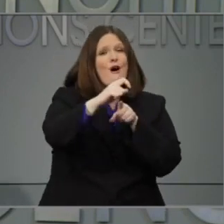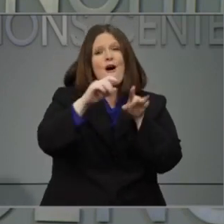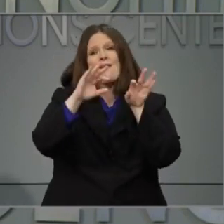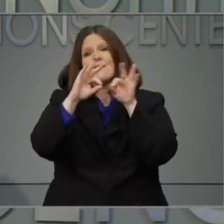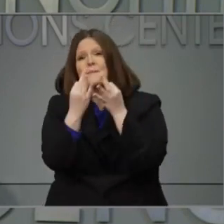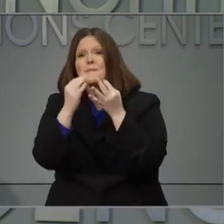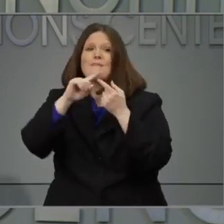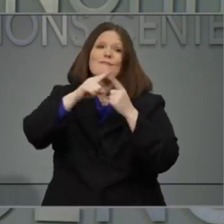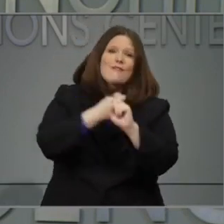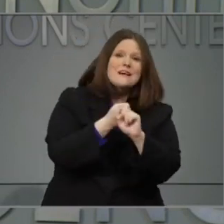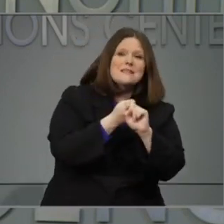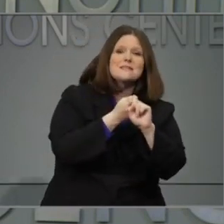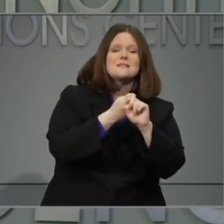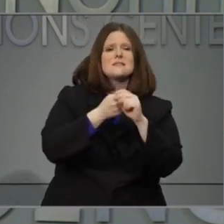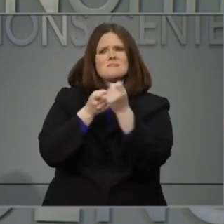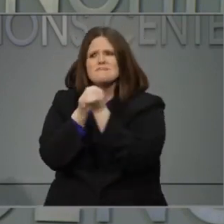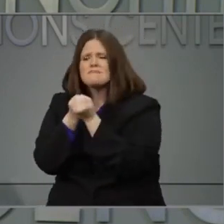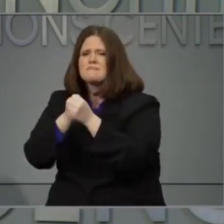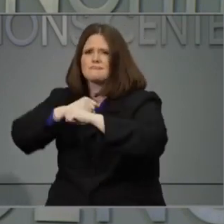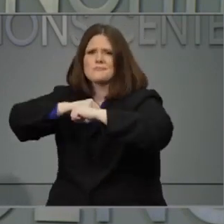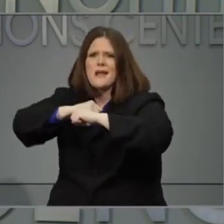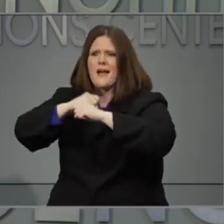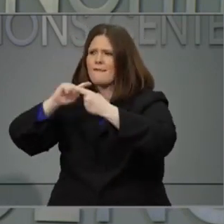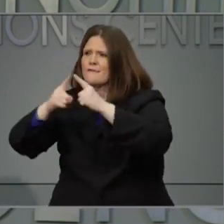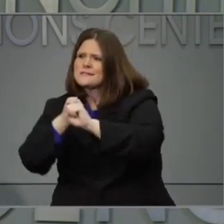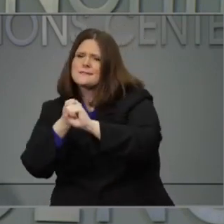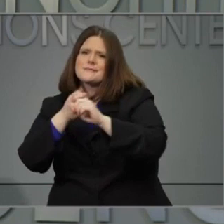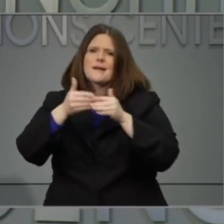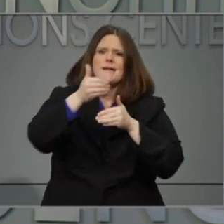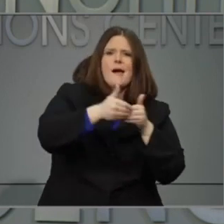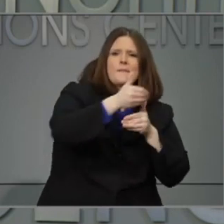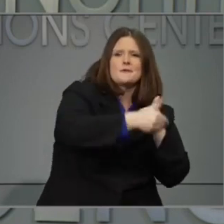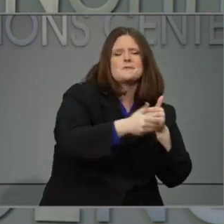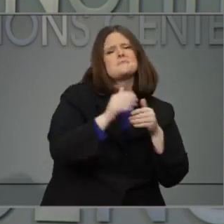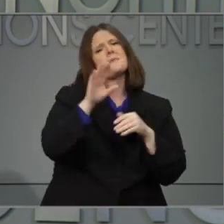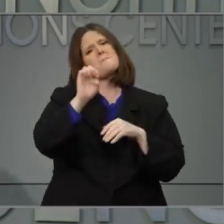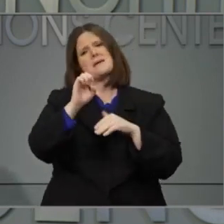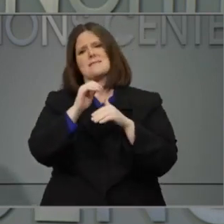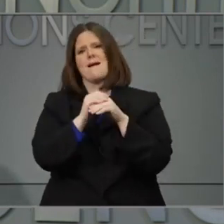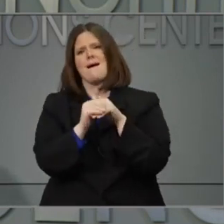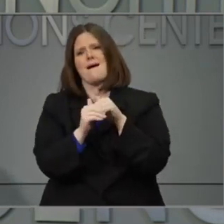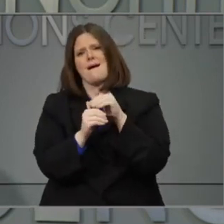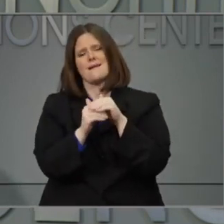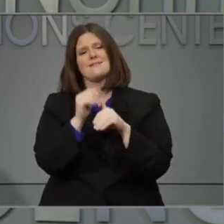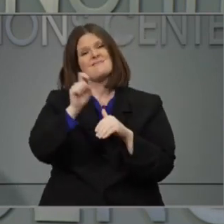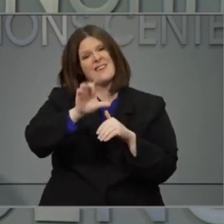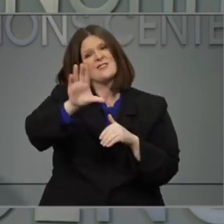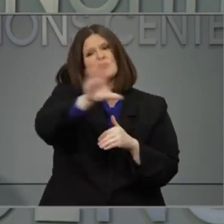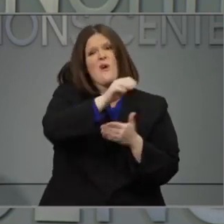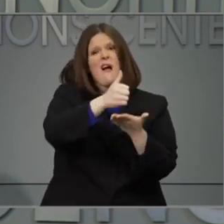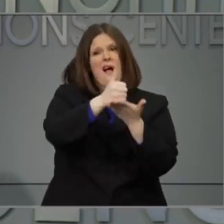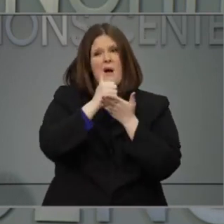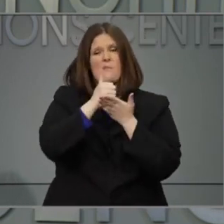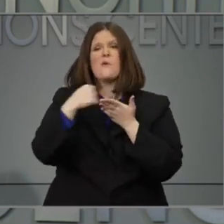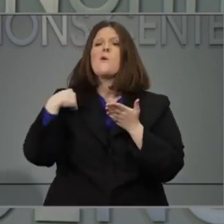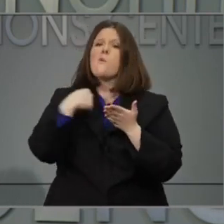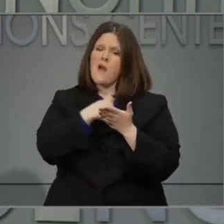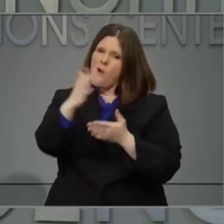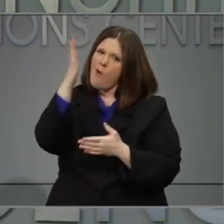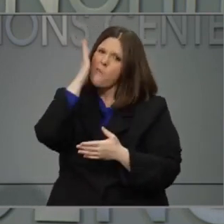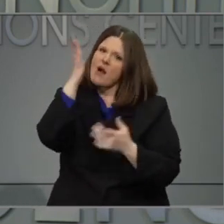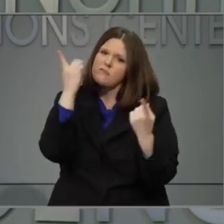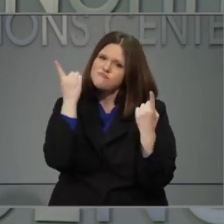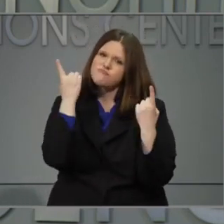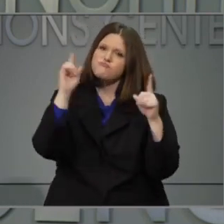Look out for your friends and neighbor. And be kind. With your help, we will get through this together as one